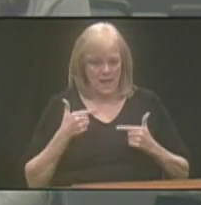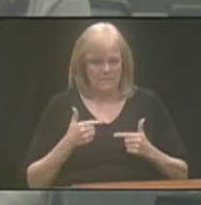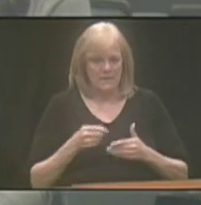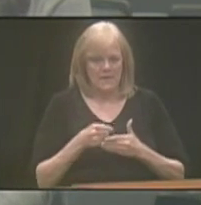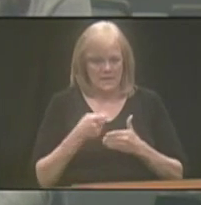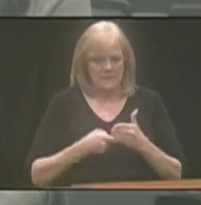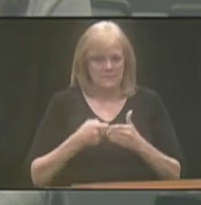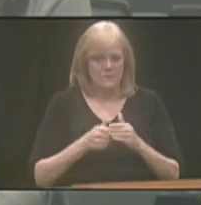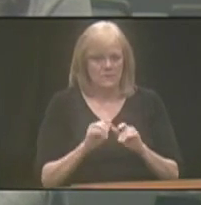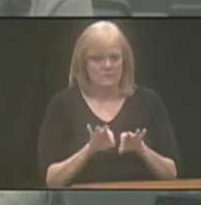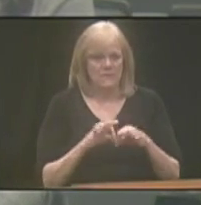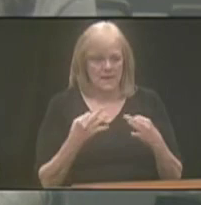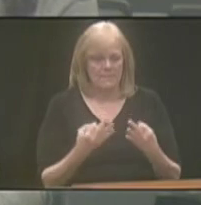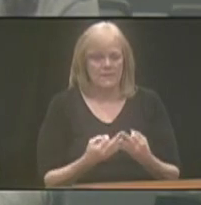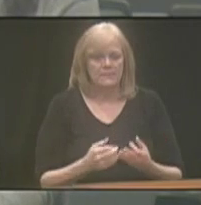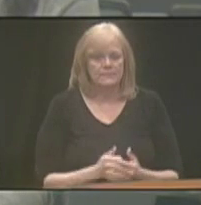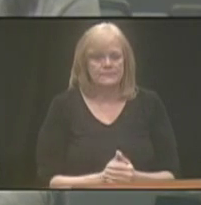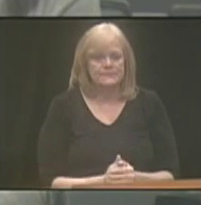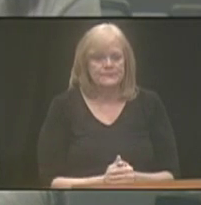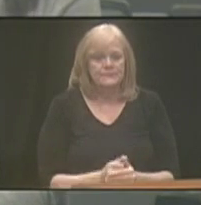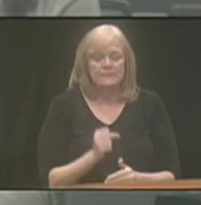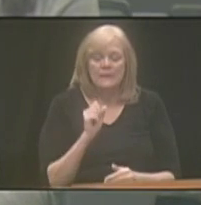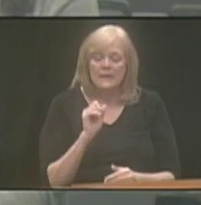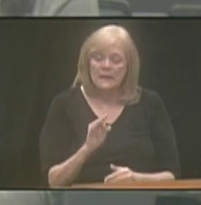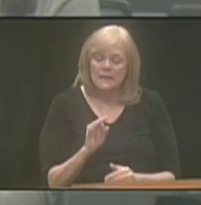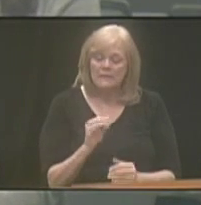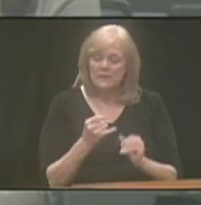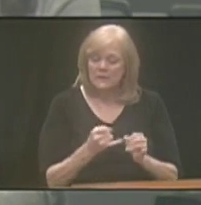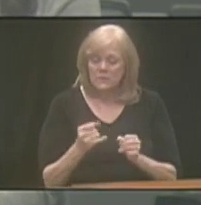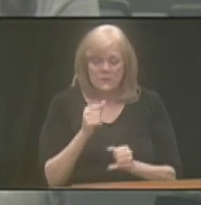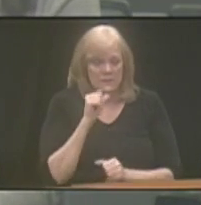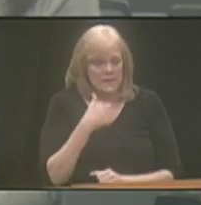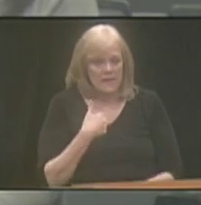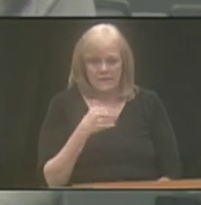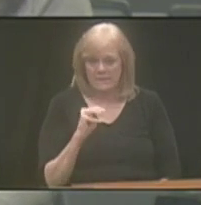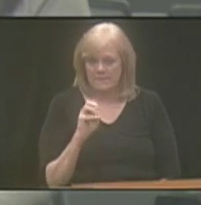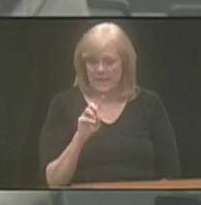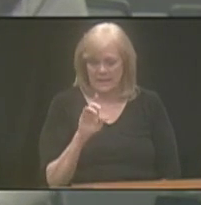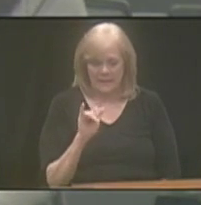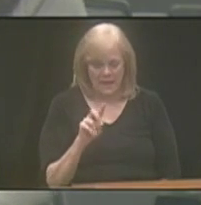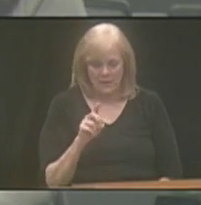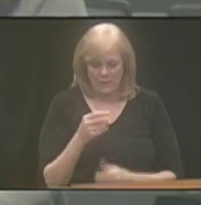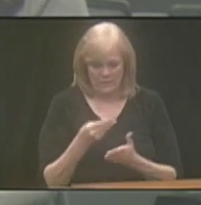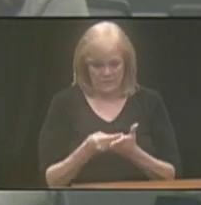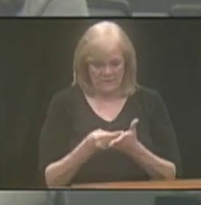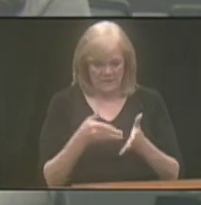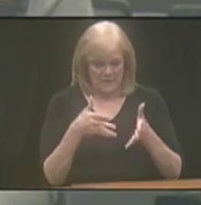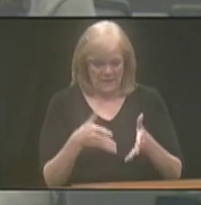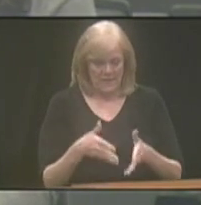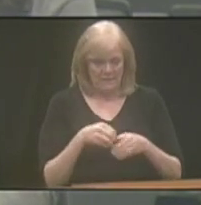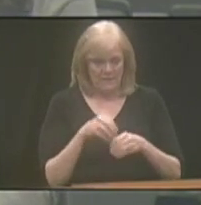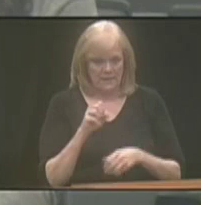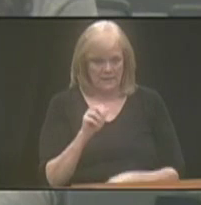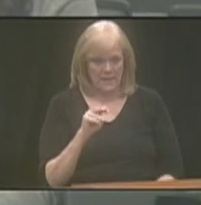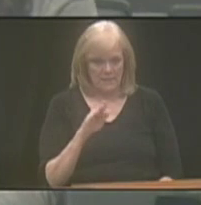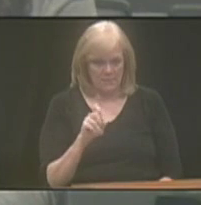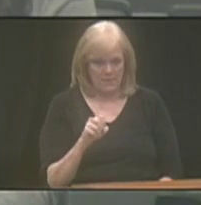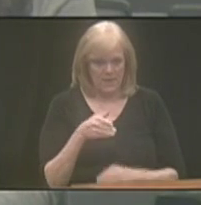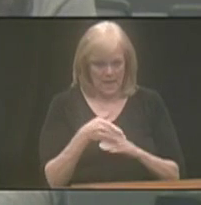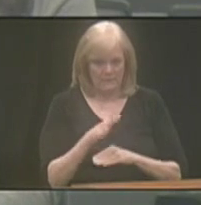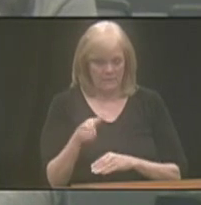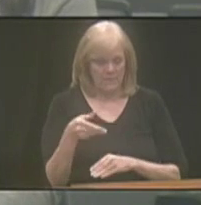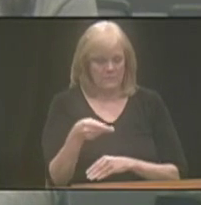resolved with the family. If an individual did not have Medicaid or there are still funds left in the ABLE account after Medicaid's